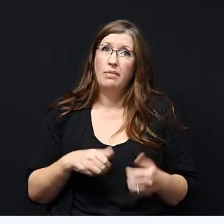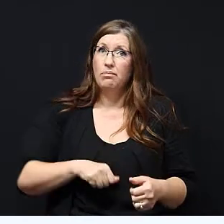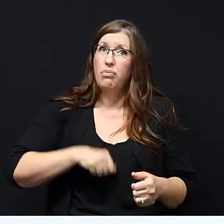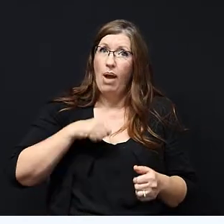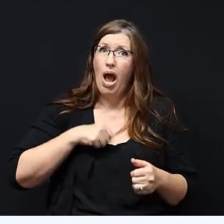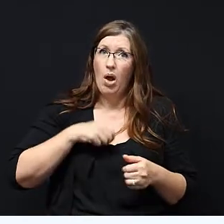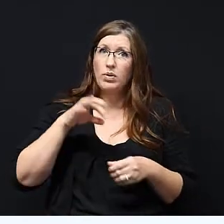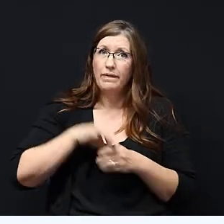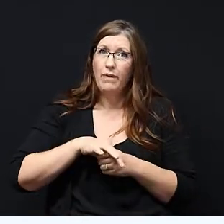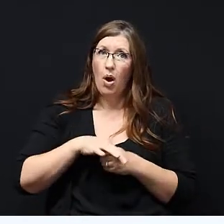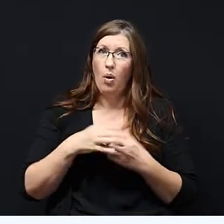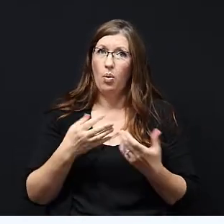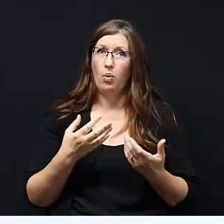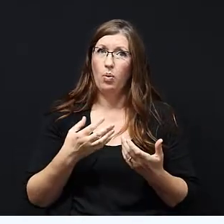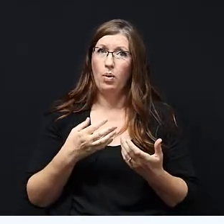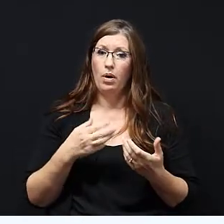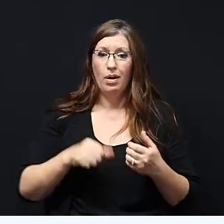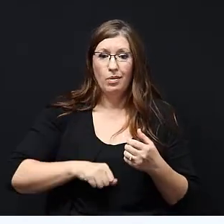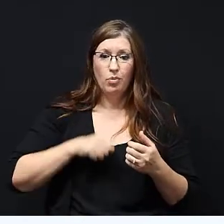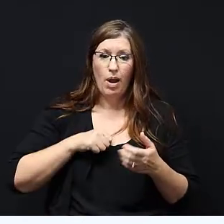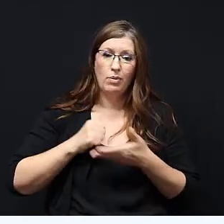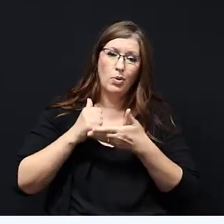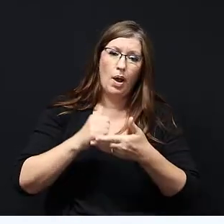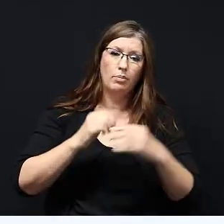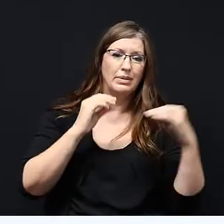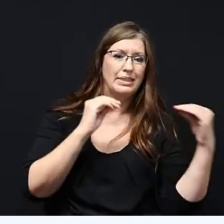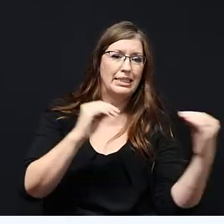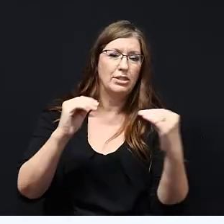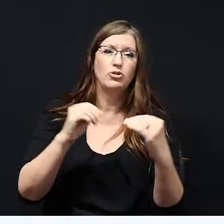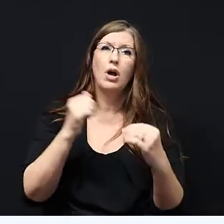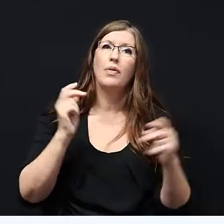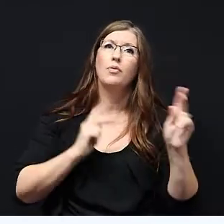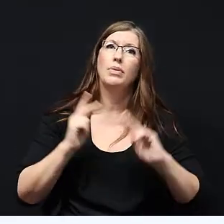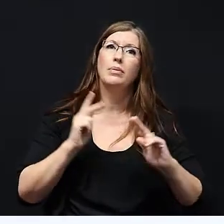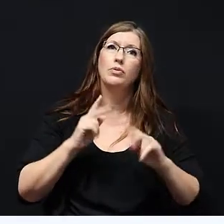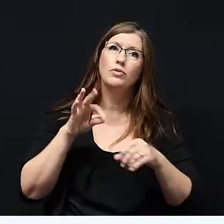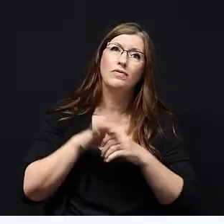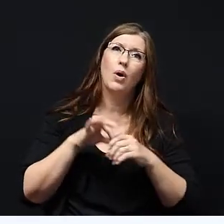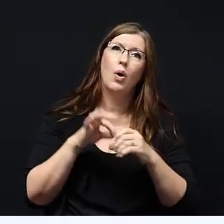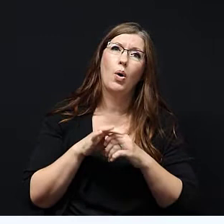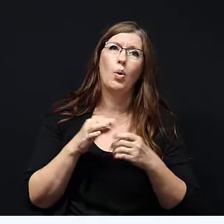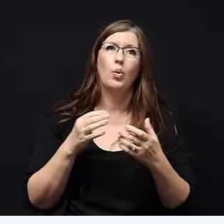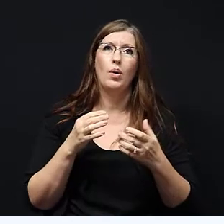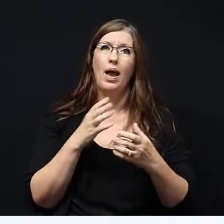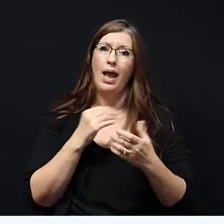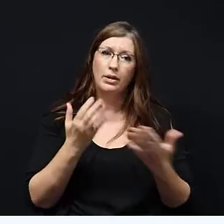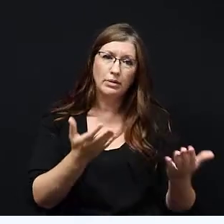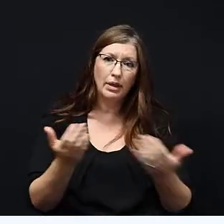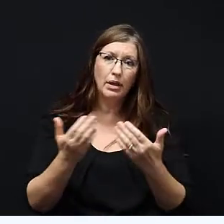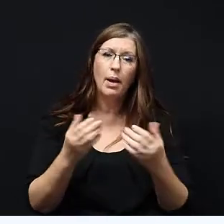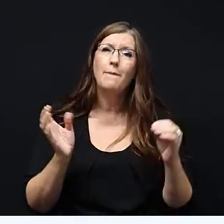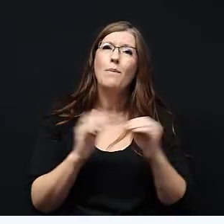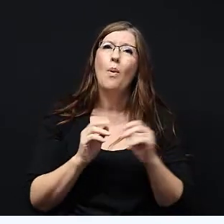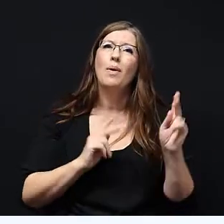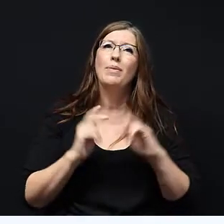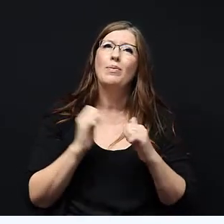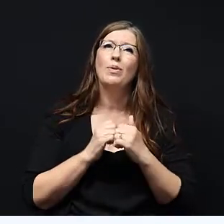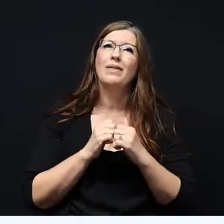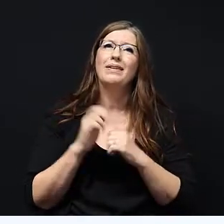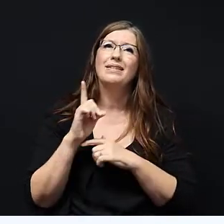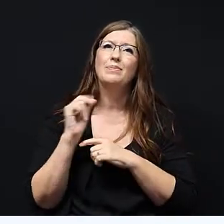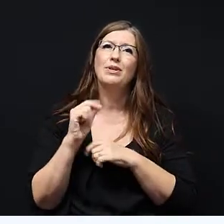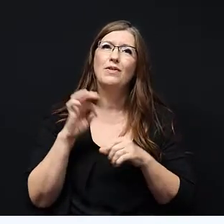I'm proud to vote. I'm proud to help to teach others to vote and to get more people with disabilities to vote.